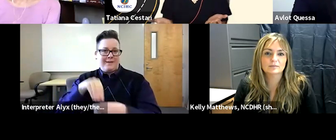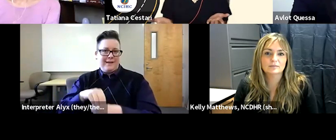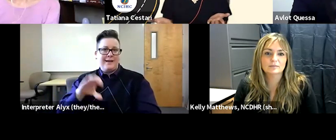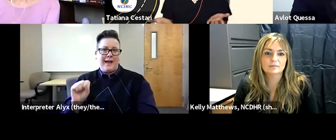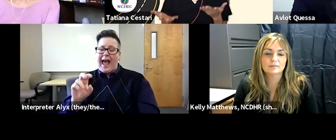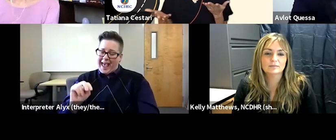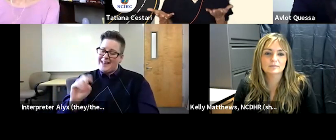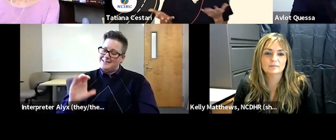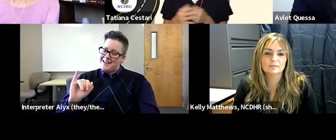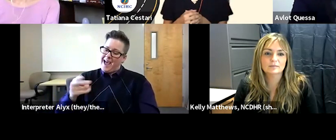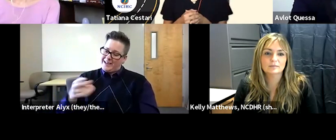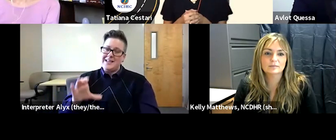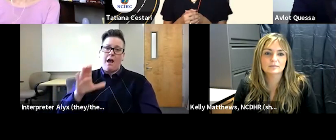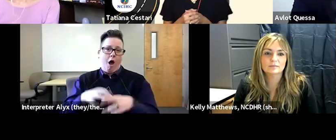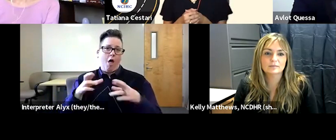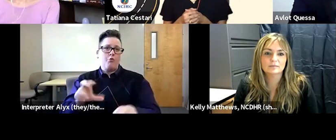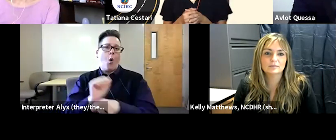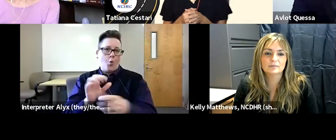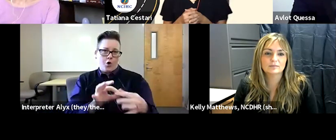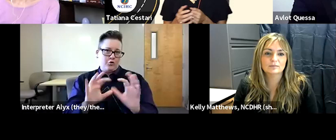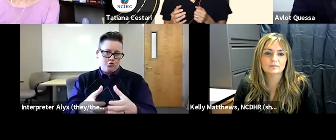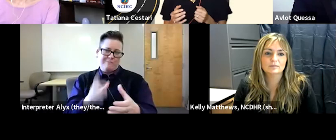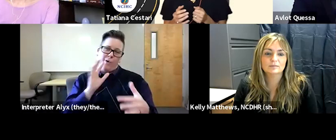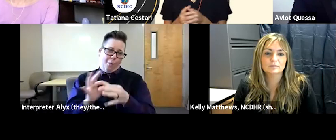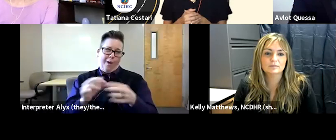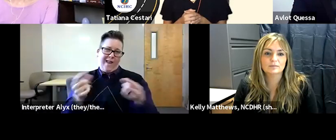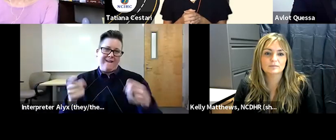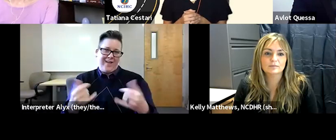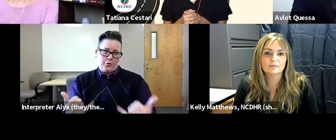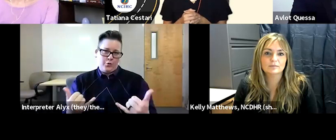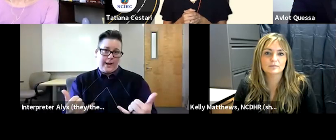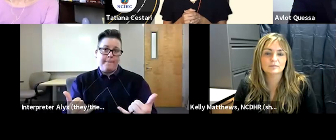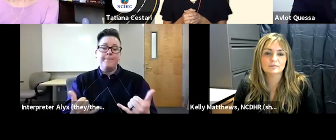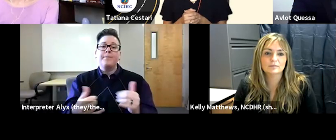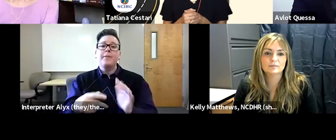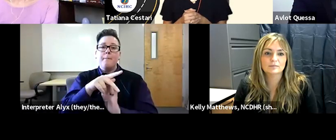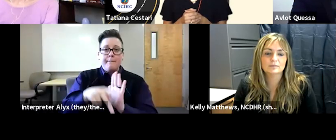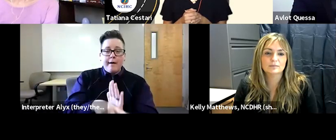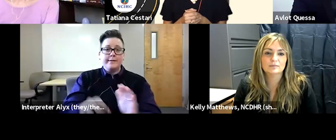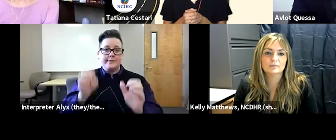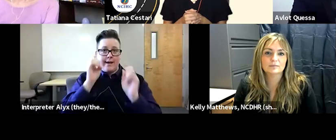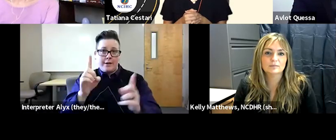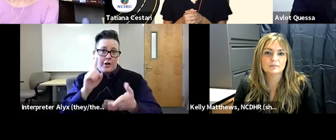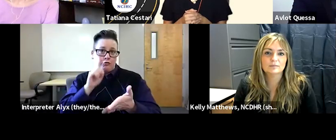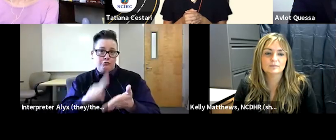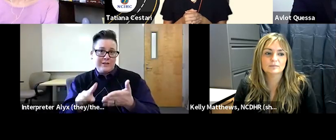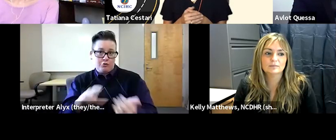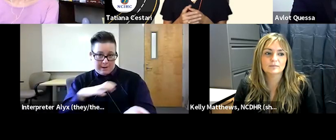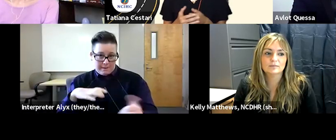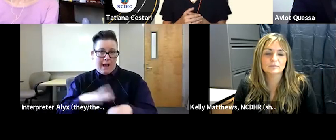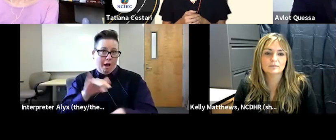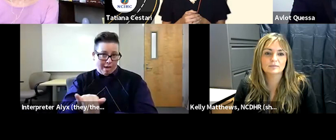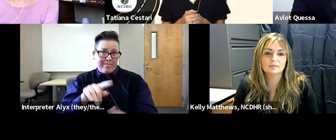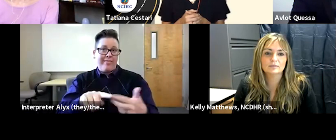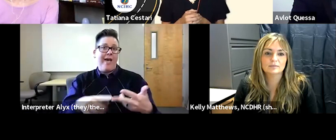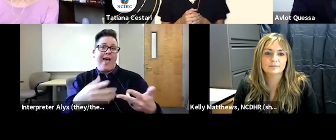on the road work group which is the group coordinating this event the policy education and research committee and